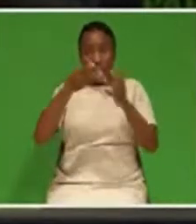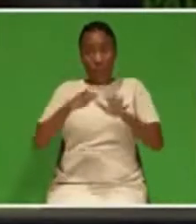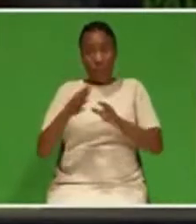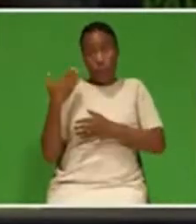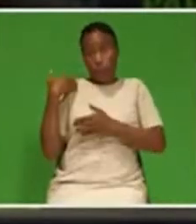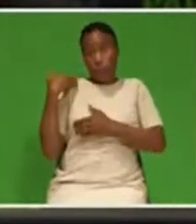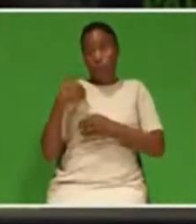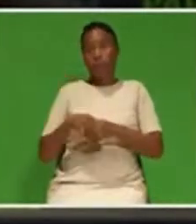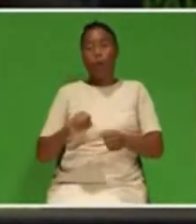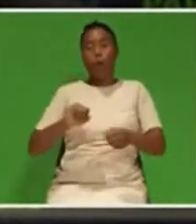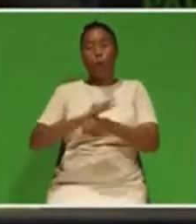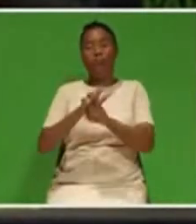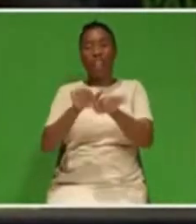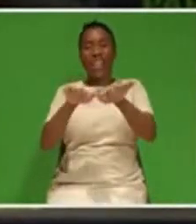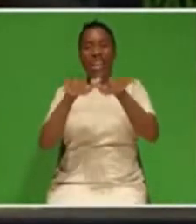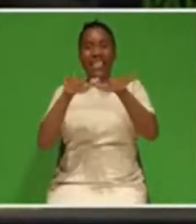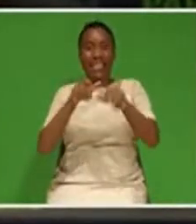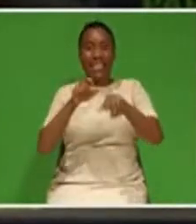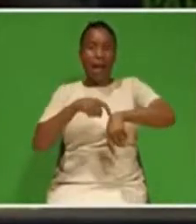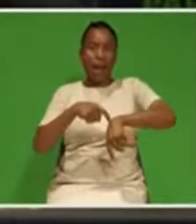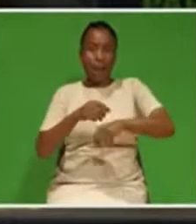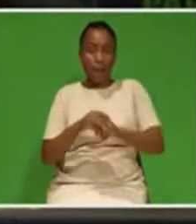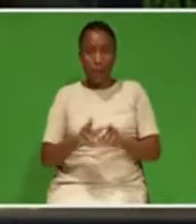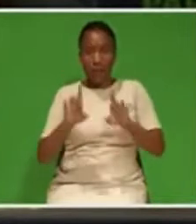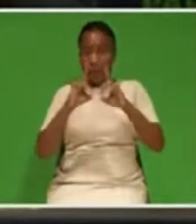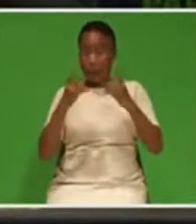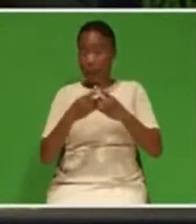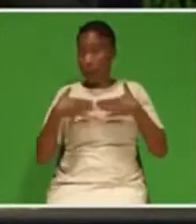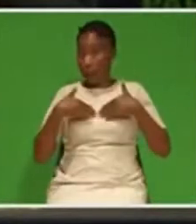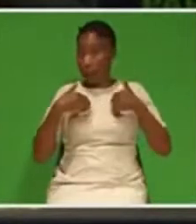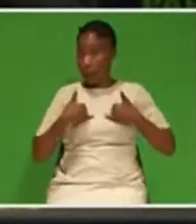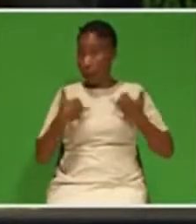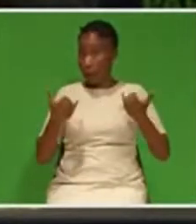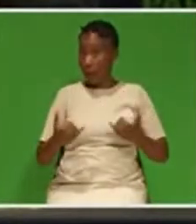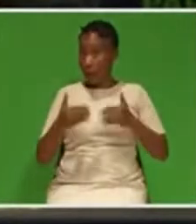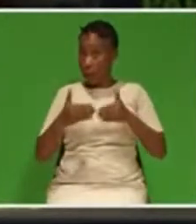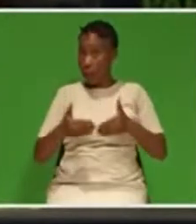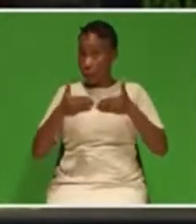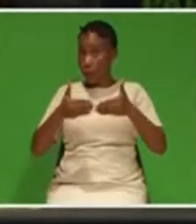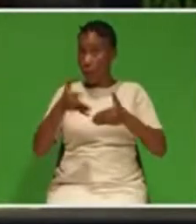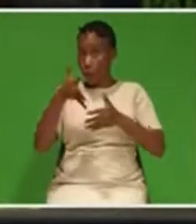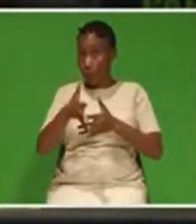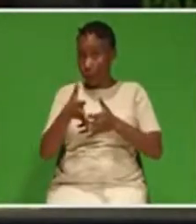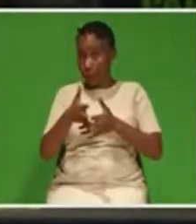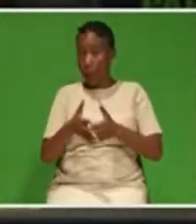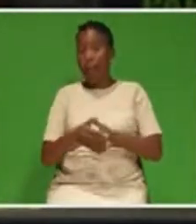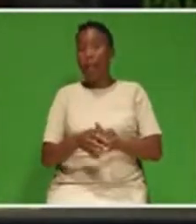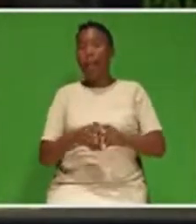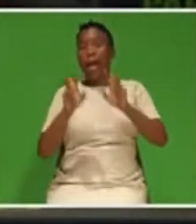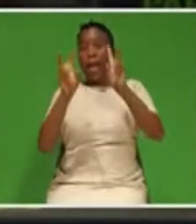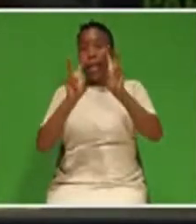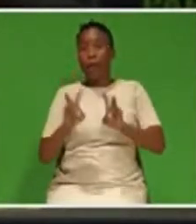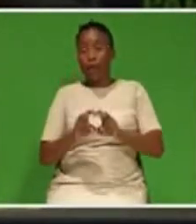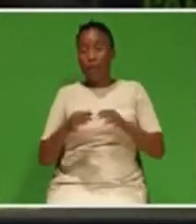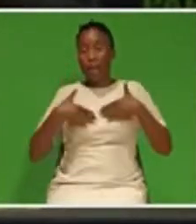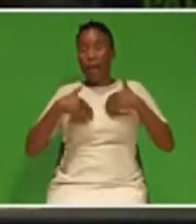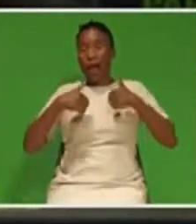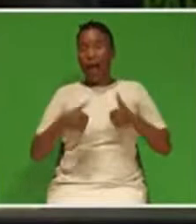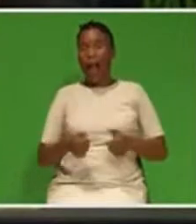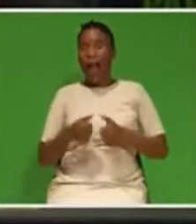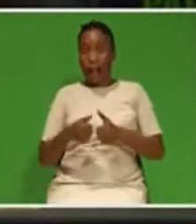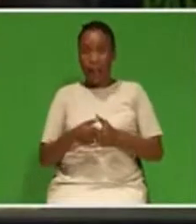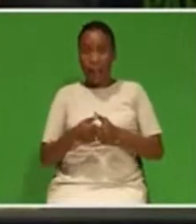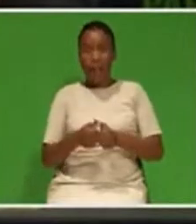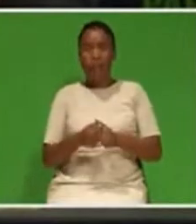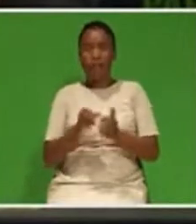Now, the Department of Health will introduce an electronic health record solution to